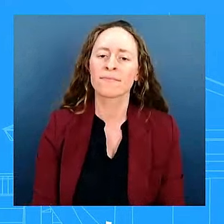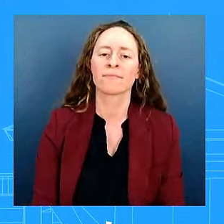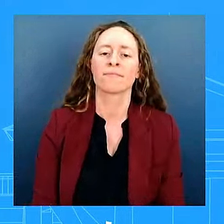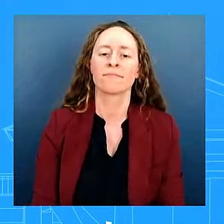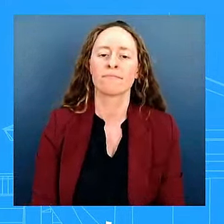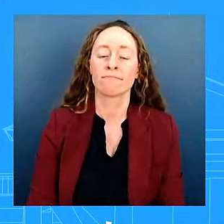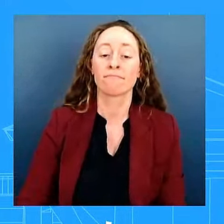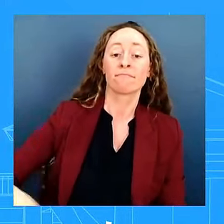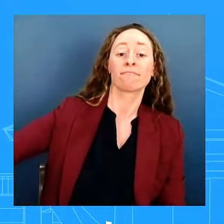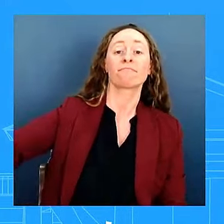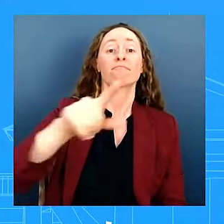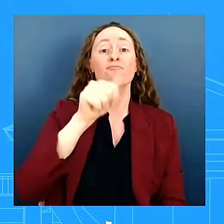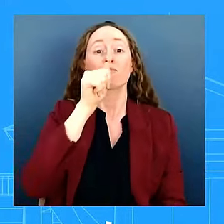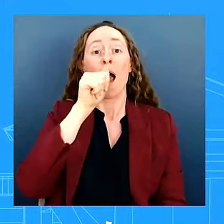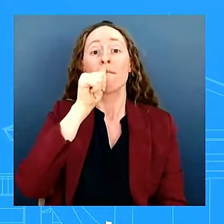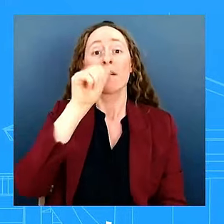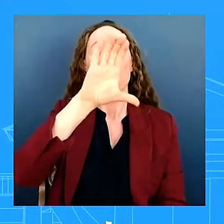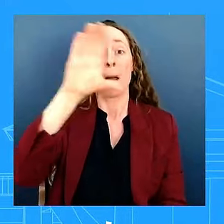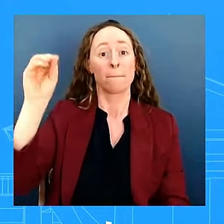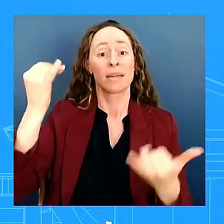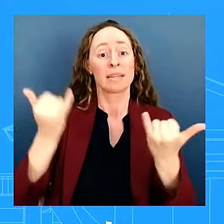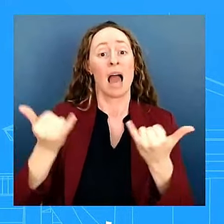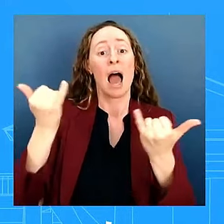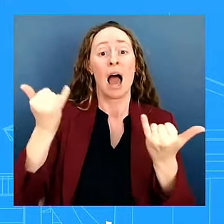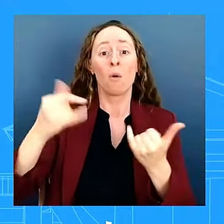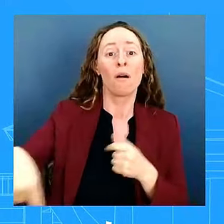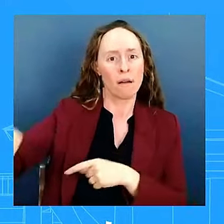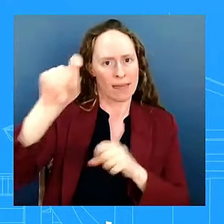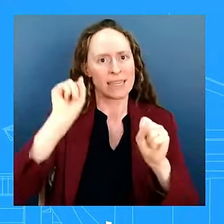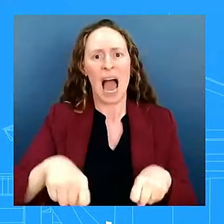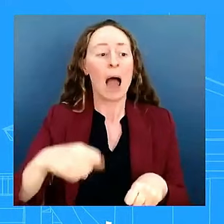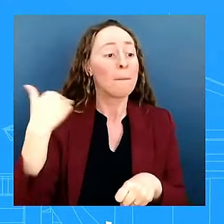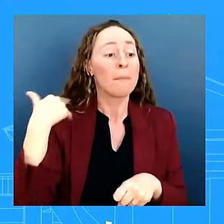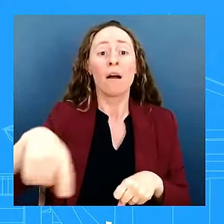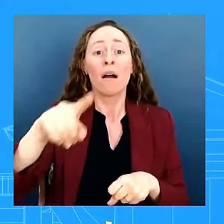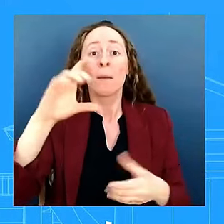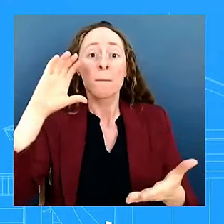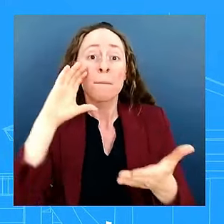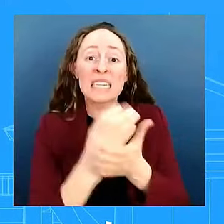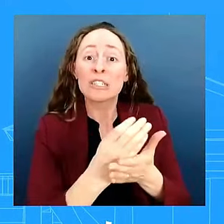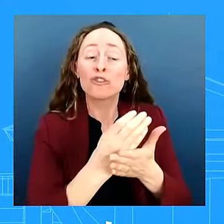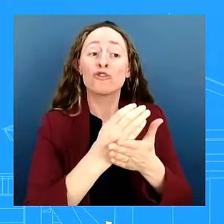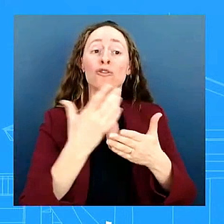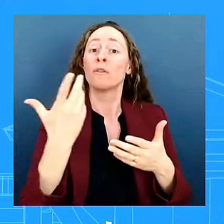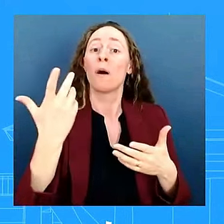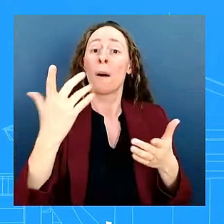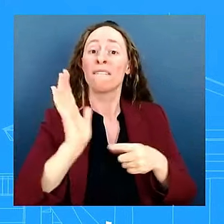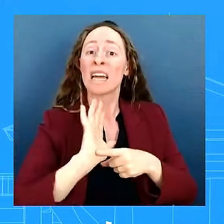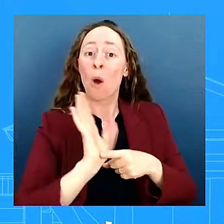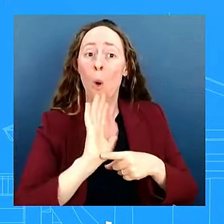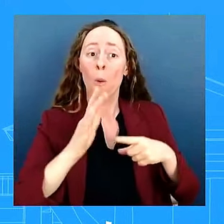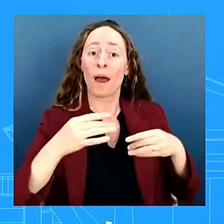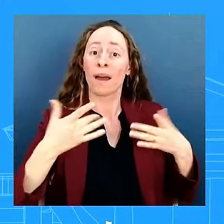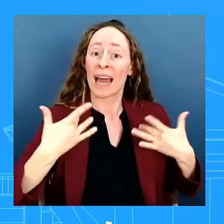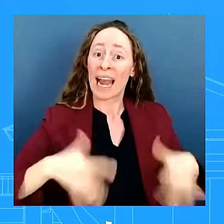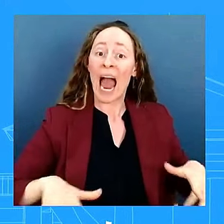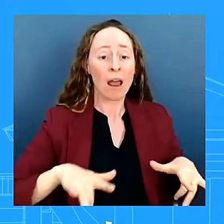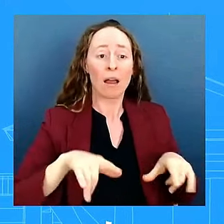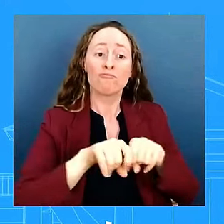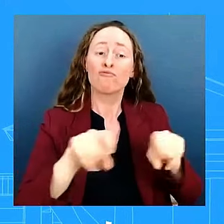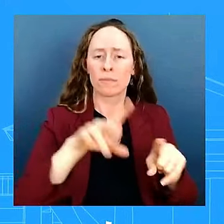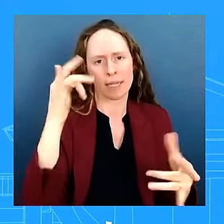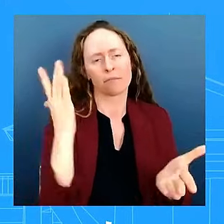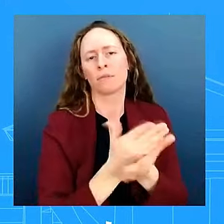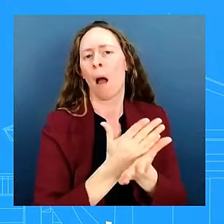of intimate images and cyber crimes against individuals and new actions to support law enforcement